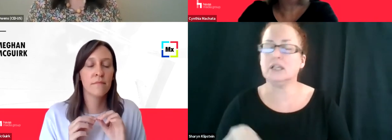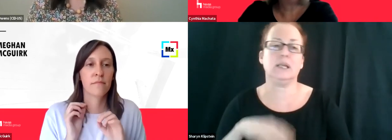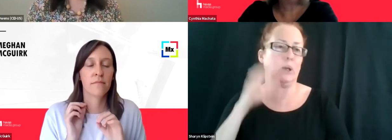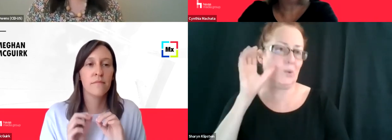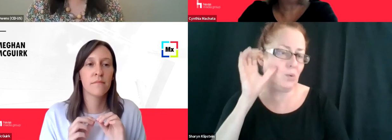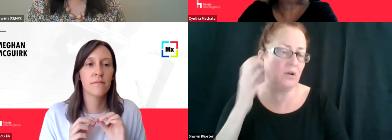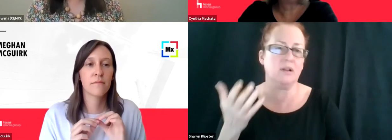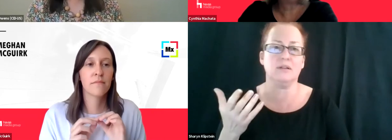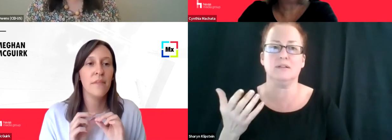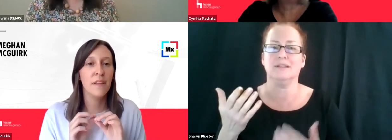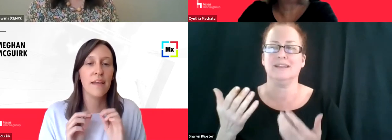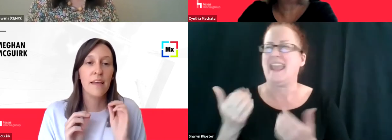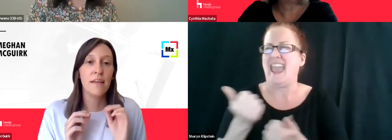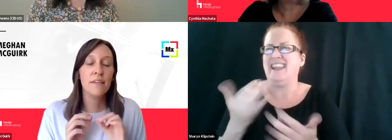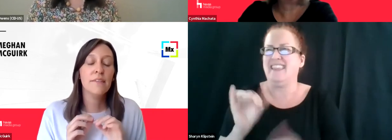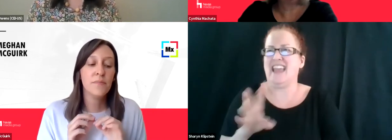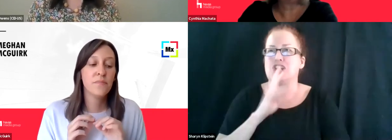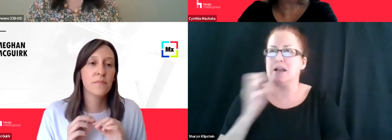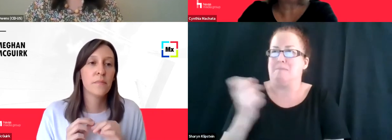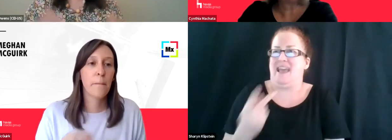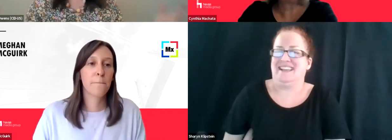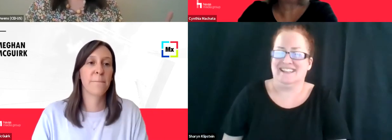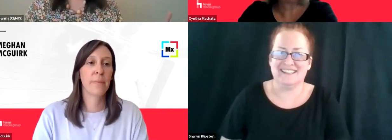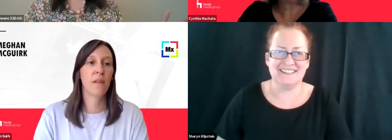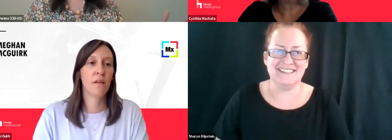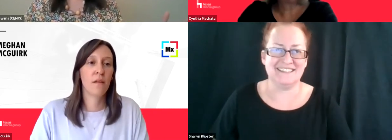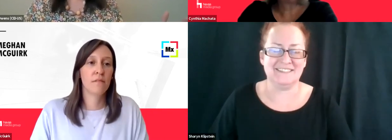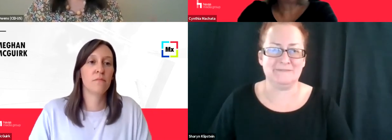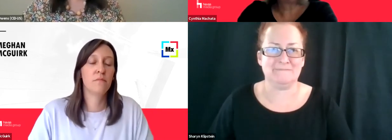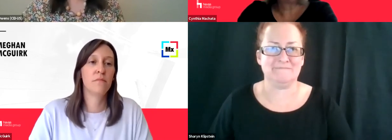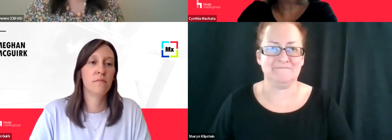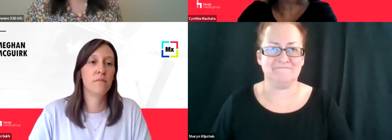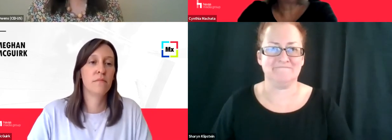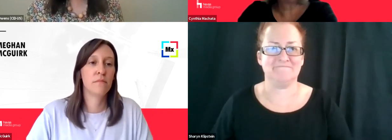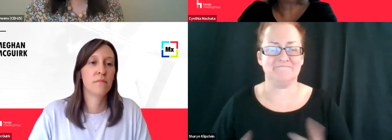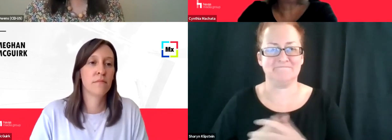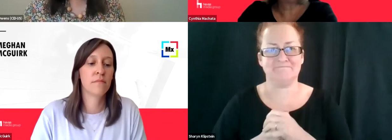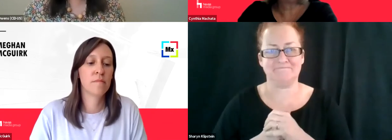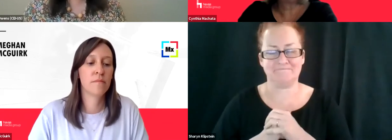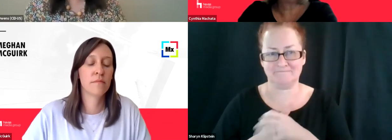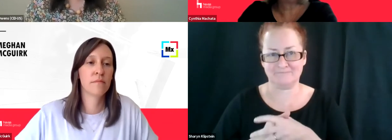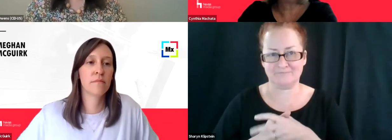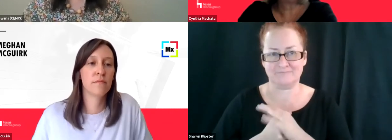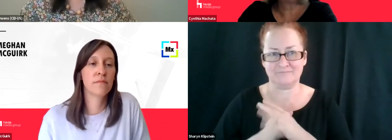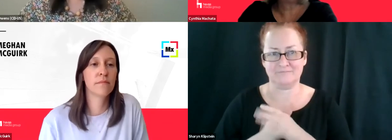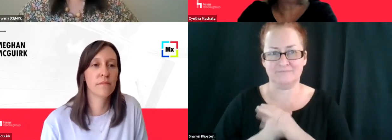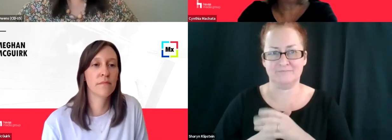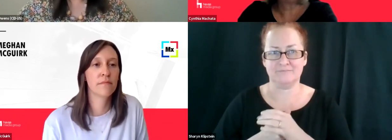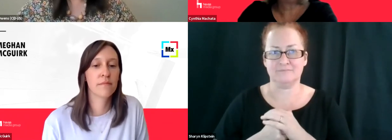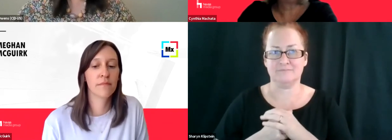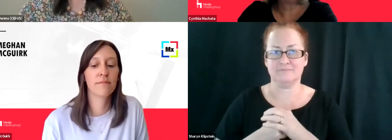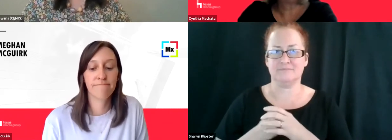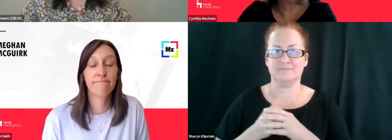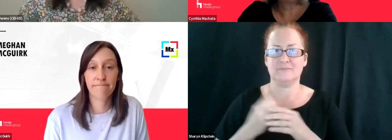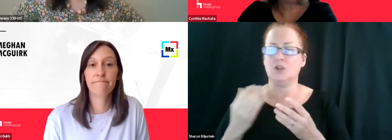anything that talks now could actually be doing that. And if we don't put some of those, um, those services on mute, there